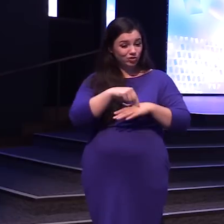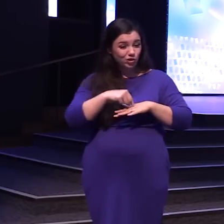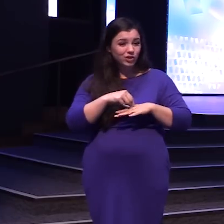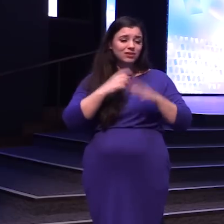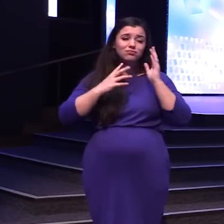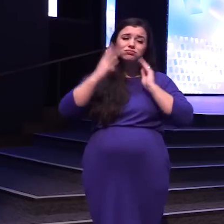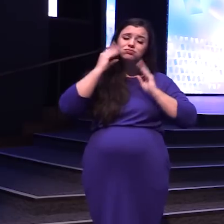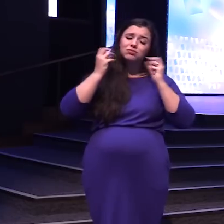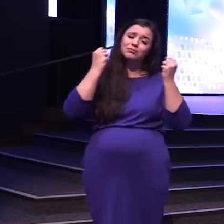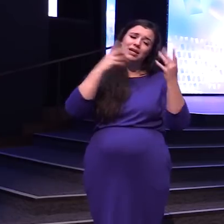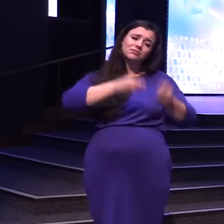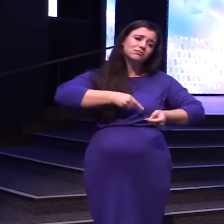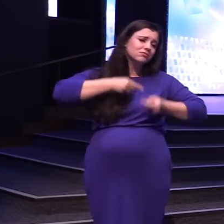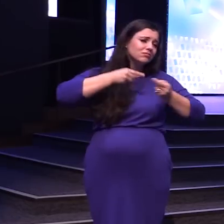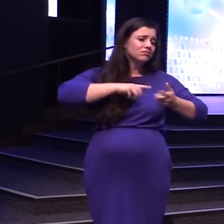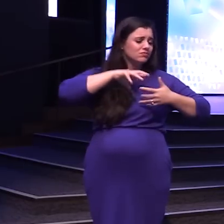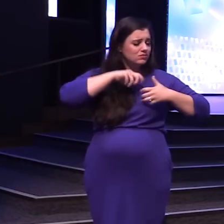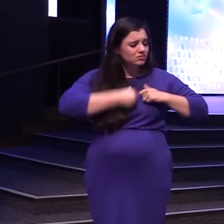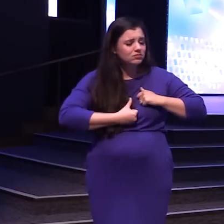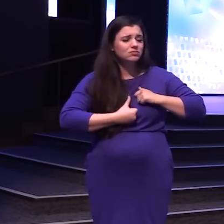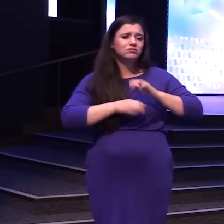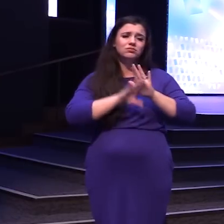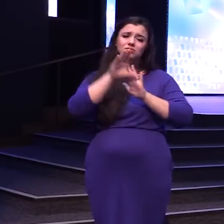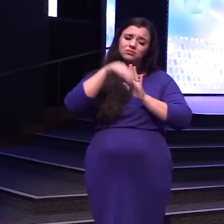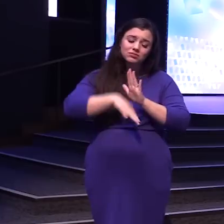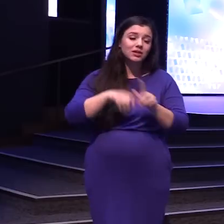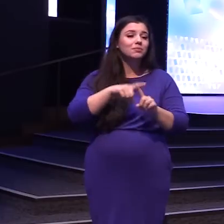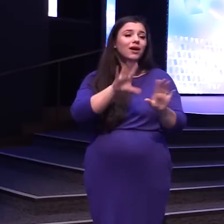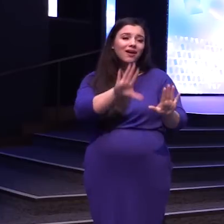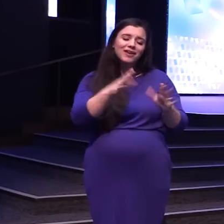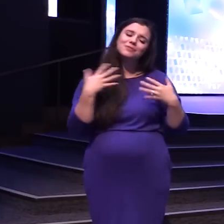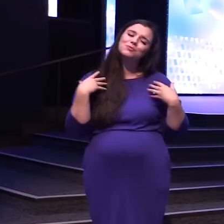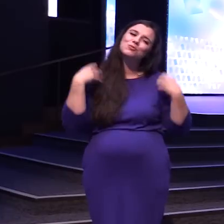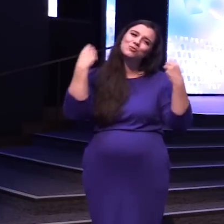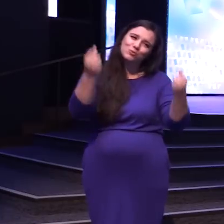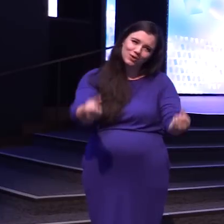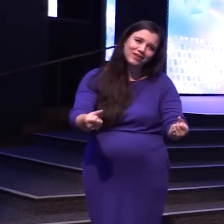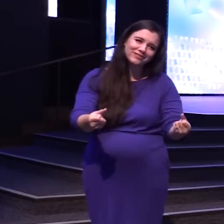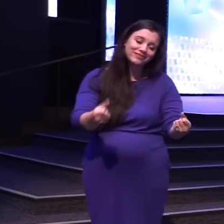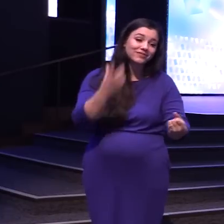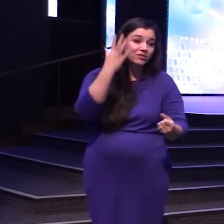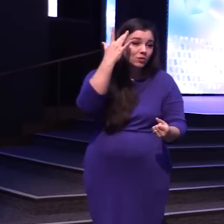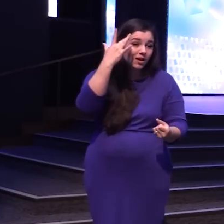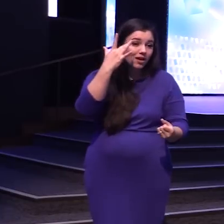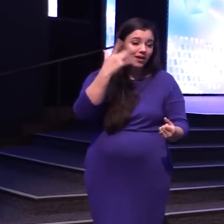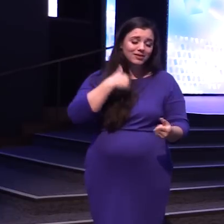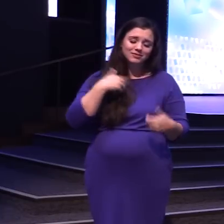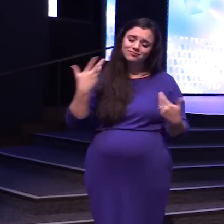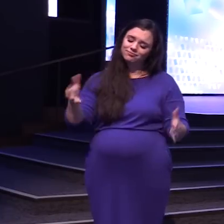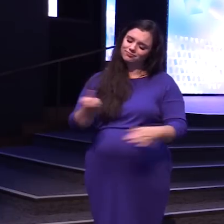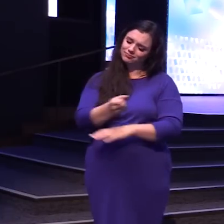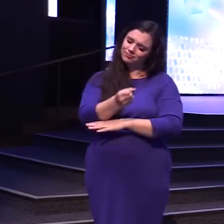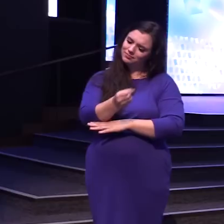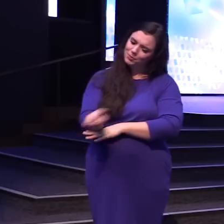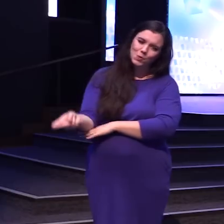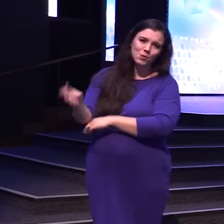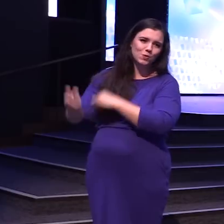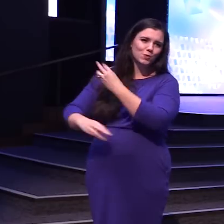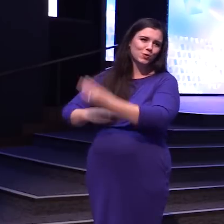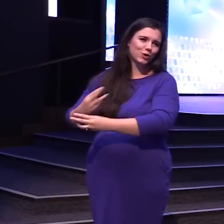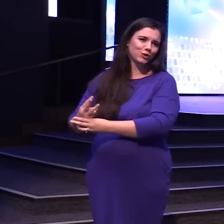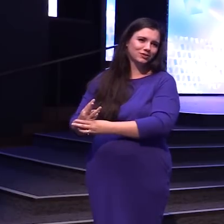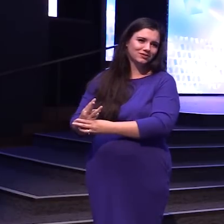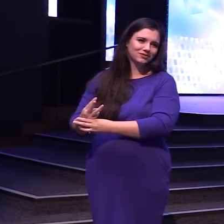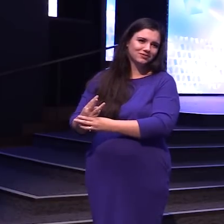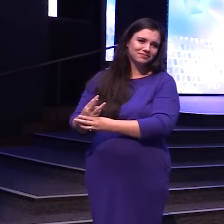have Many trials and sorrows But take heart Because I Have overcome The